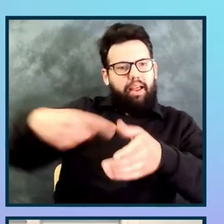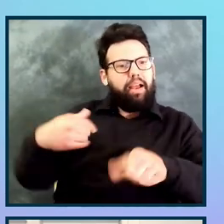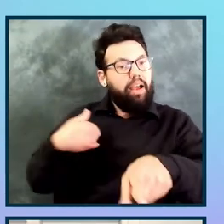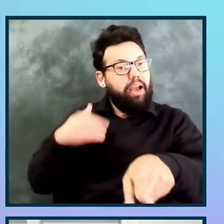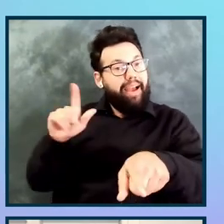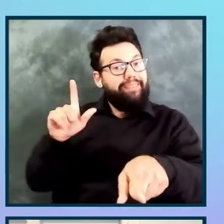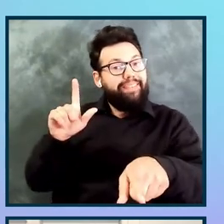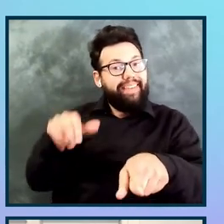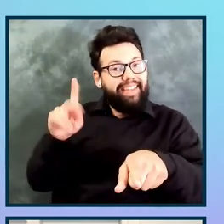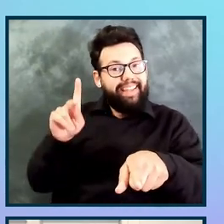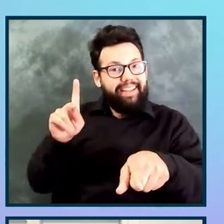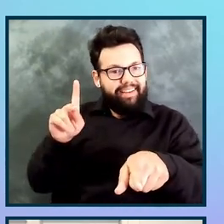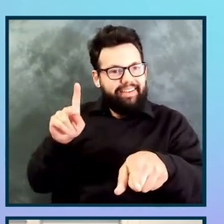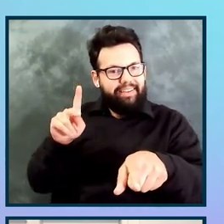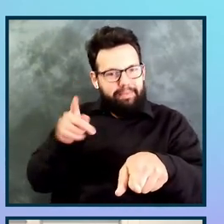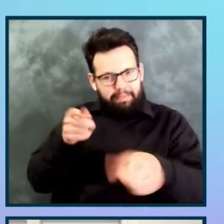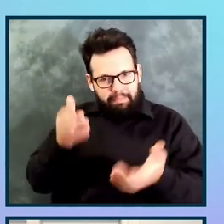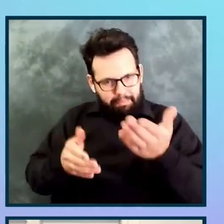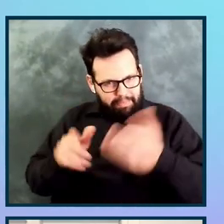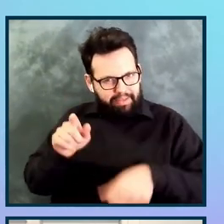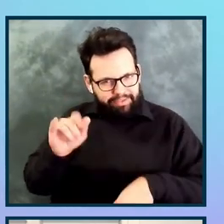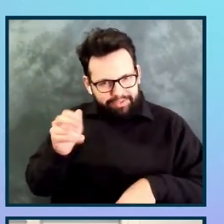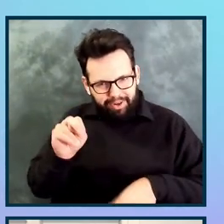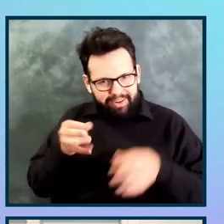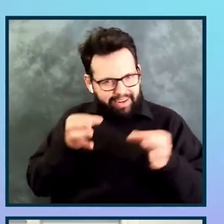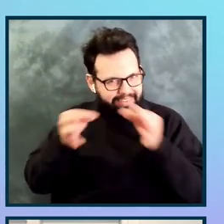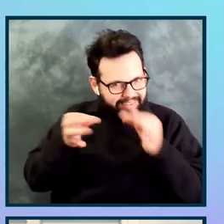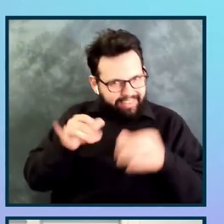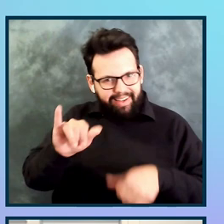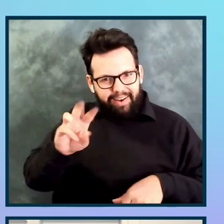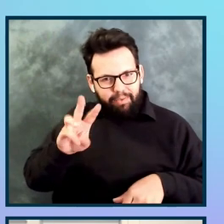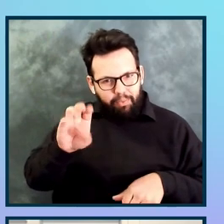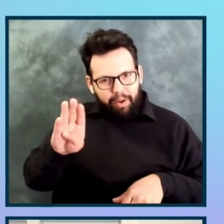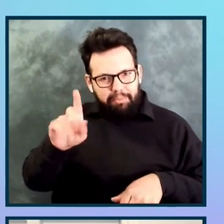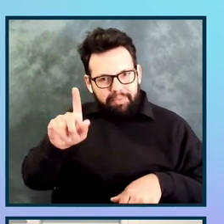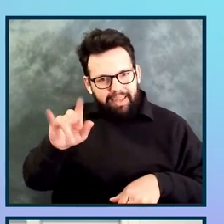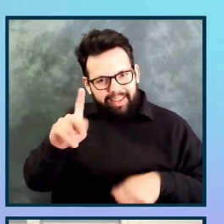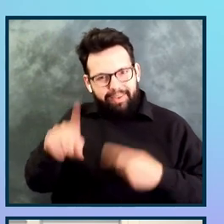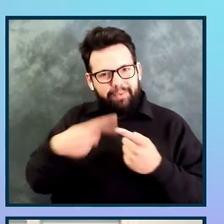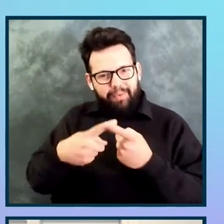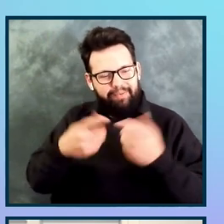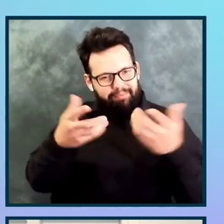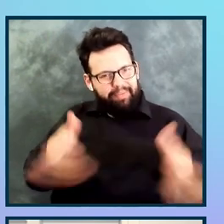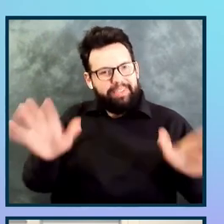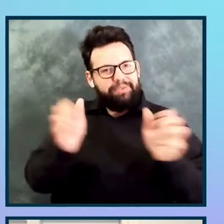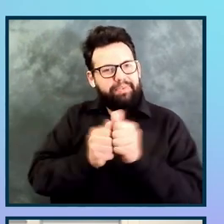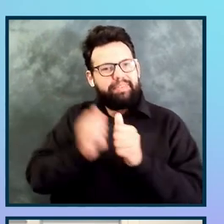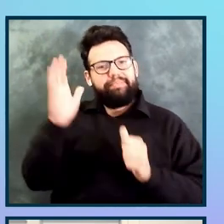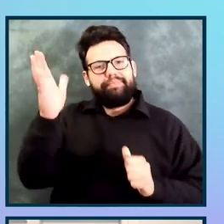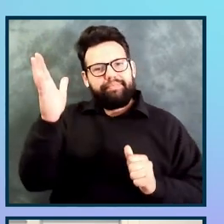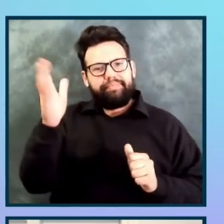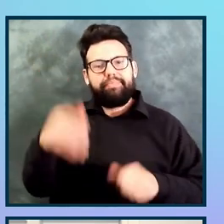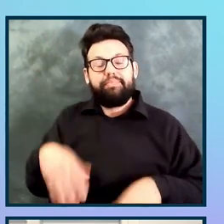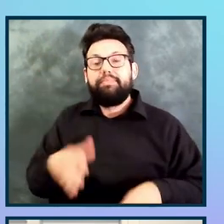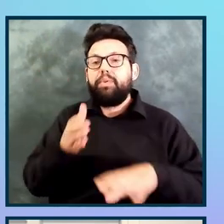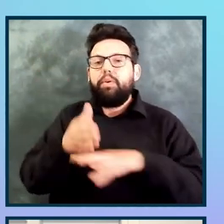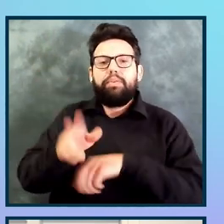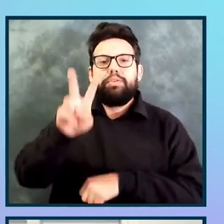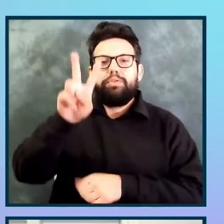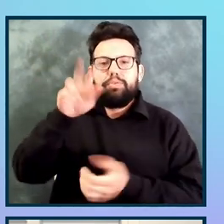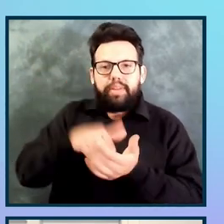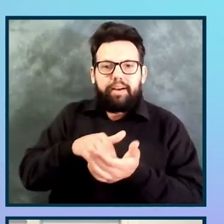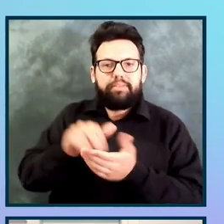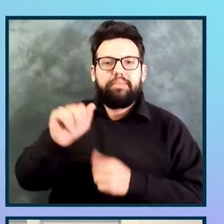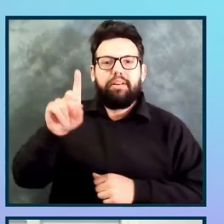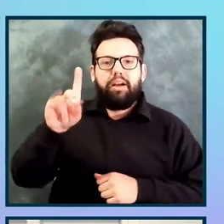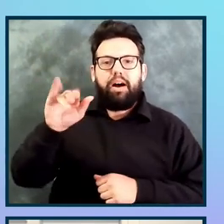my controls are covering. So, John, maybe you can tell them that web link when I'm done with the slide. Over 2,000 audits, 13,000 pages,